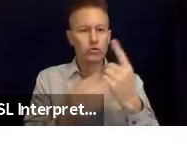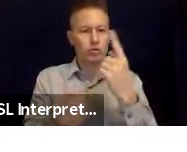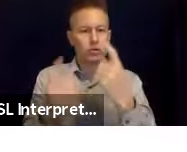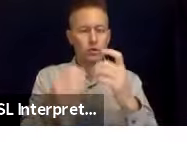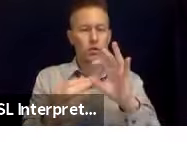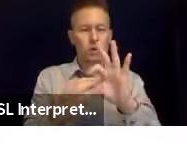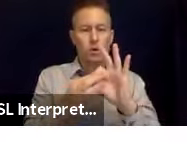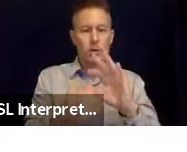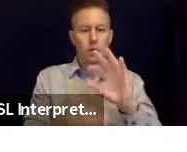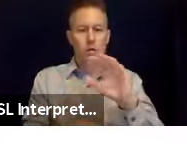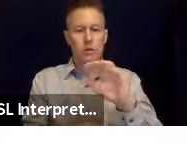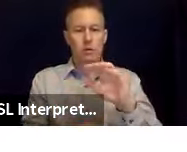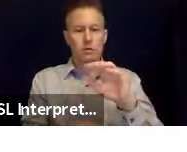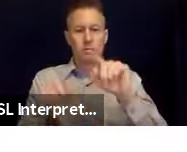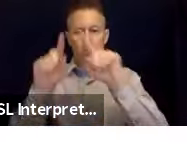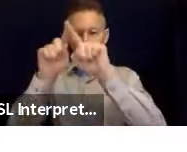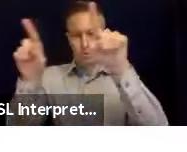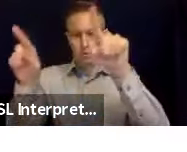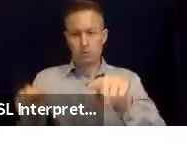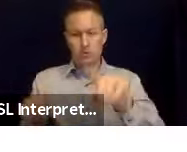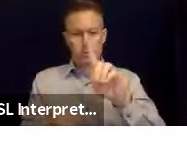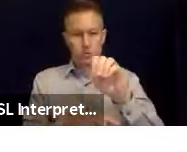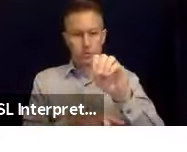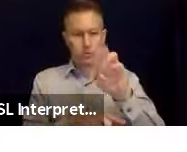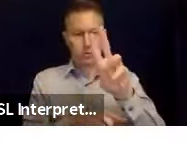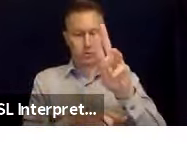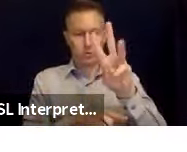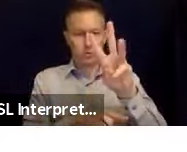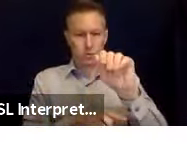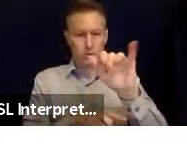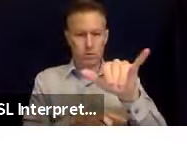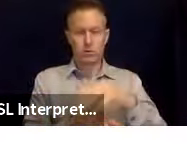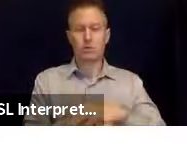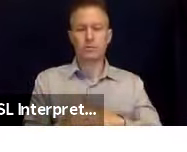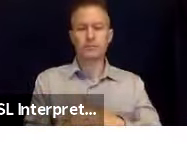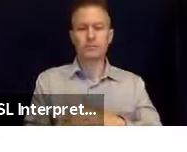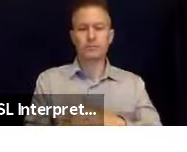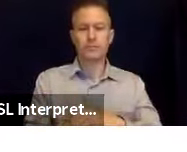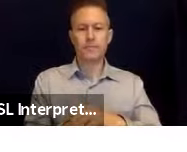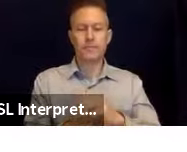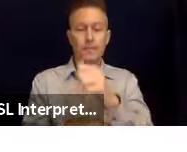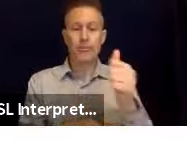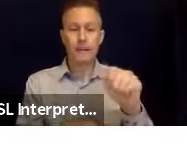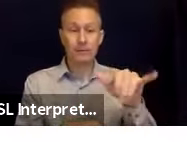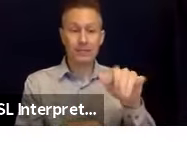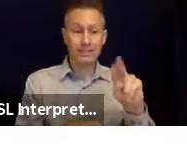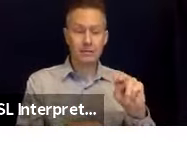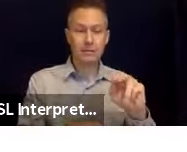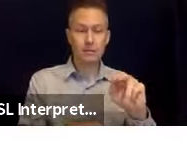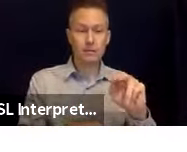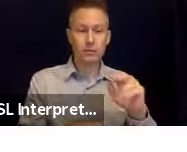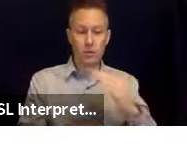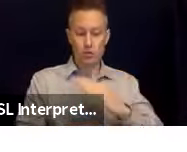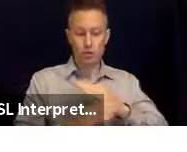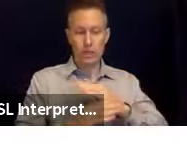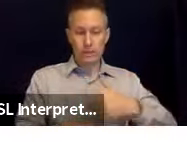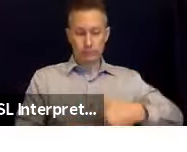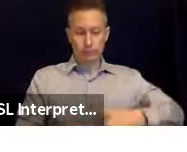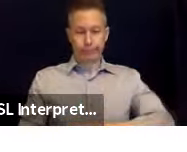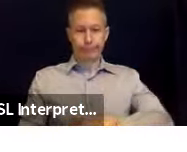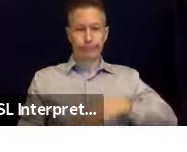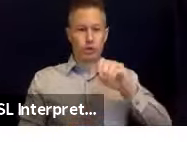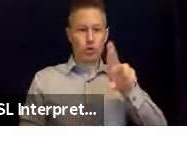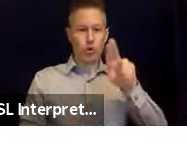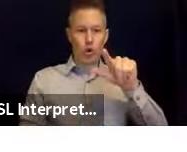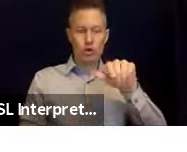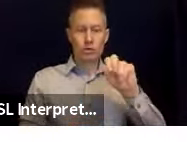doorways there. Yeah. Thank you, Sharon. Your vital organs are being face down. You, you, you protect those vital organs, just like when you do it under a